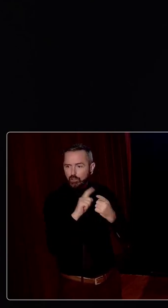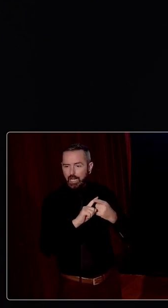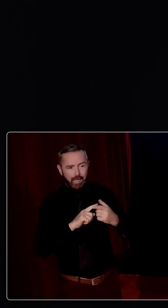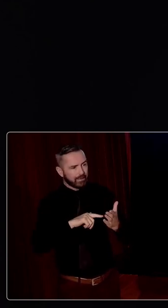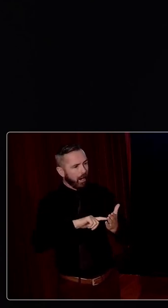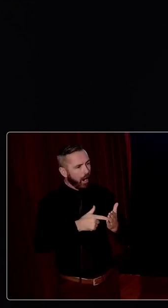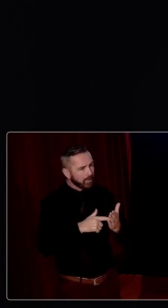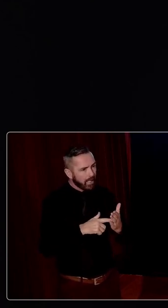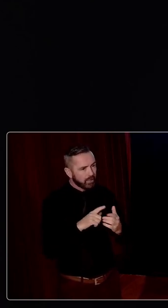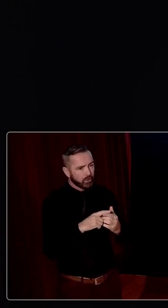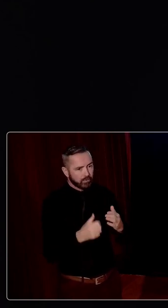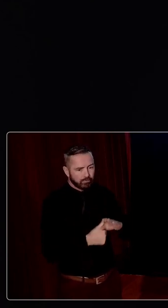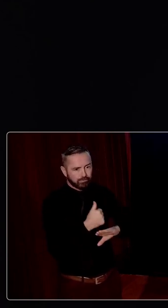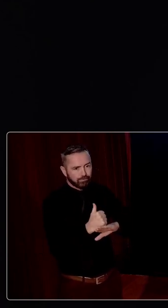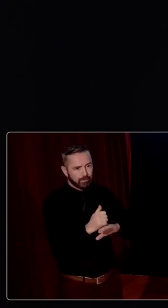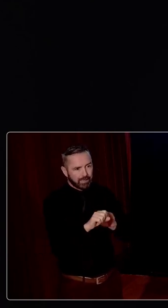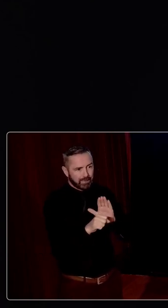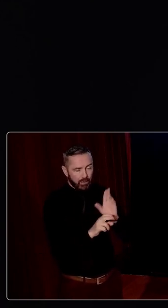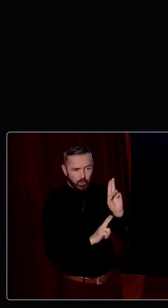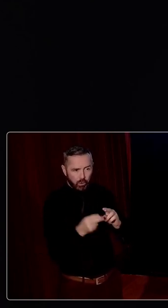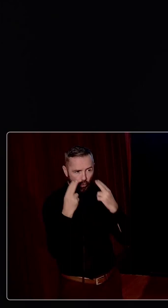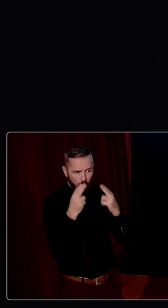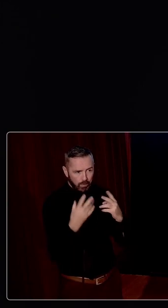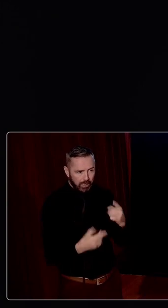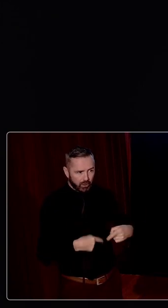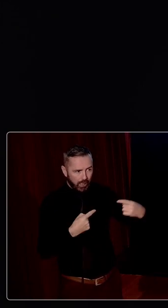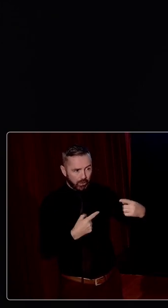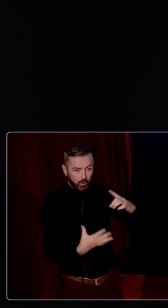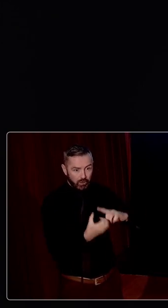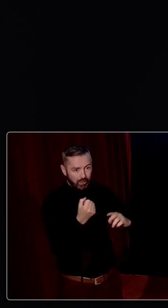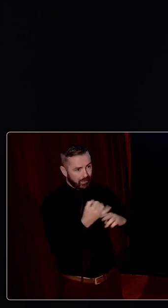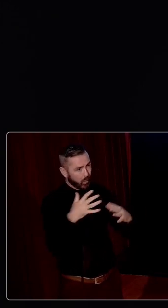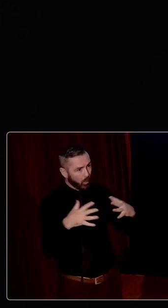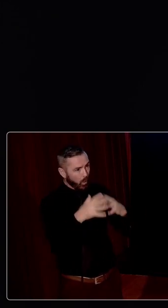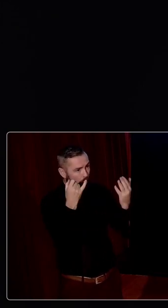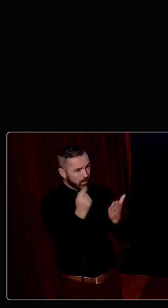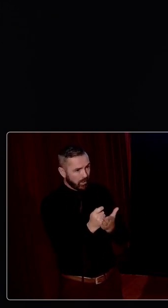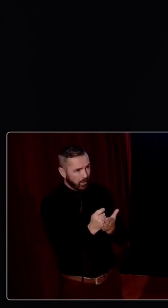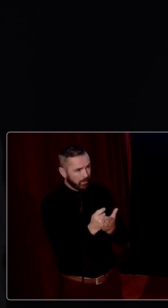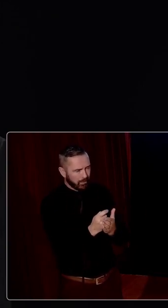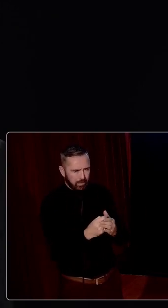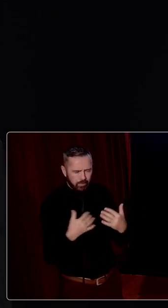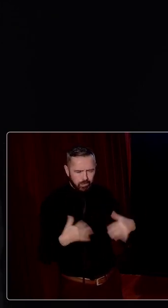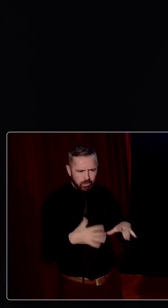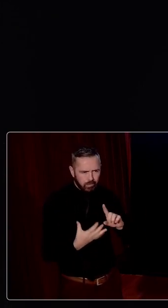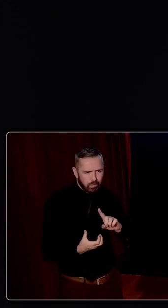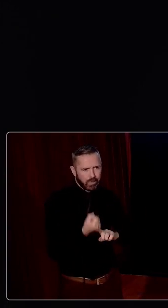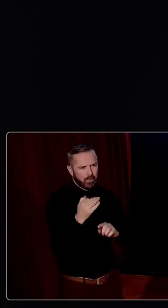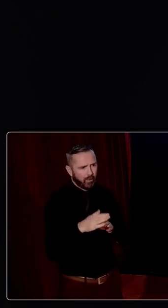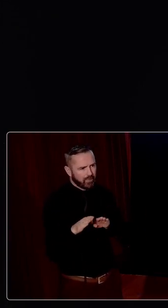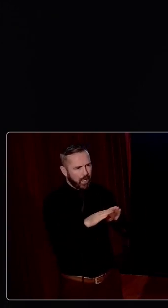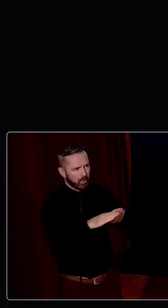architectures to underpin a state would have been challenging. To have achieved this in wartime remains a remarkable achievement of